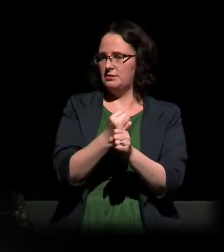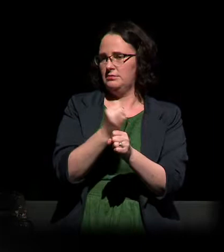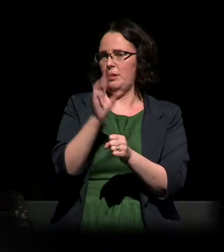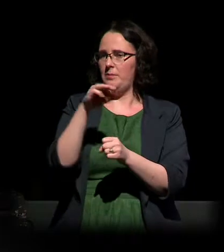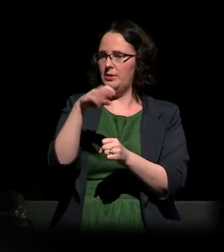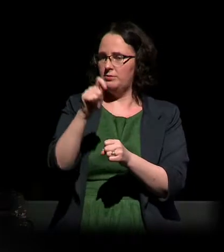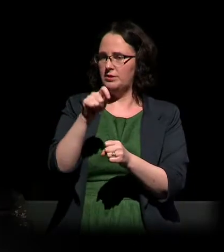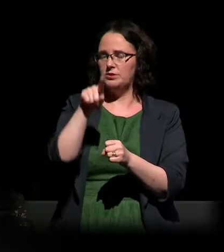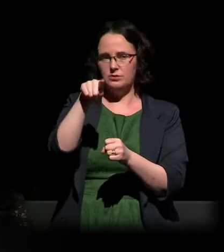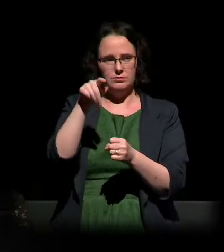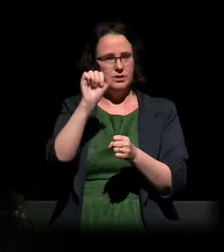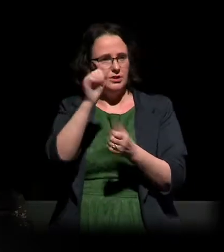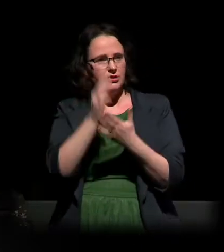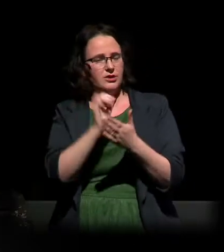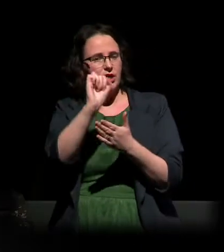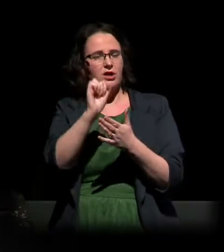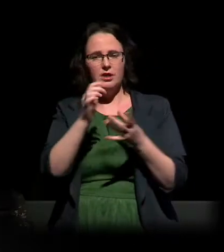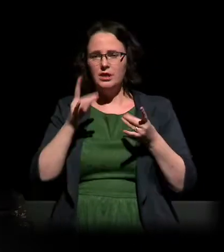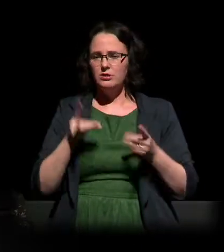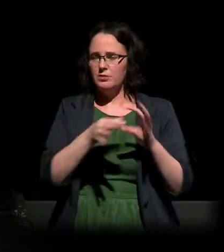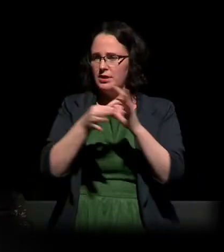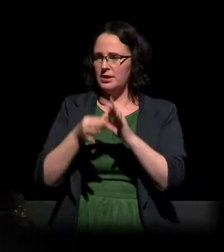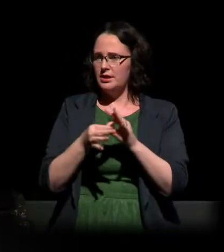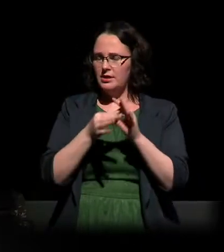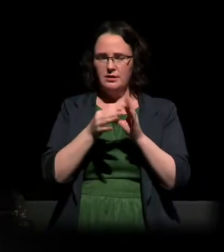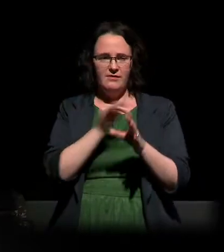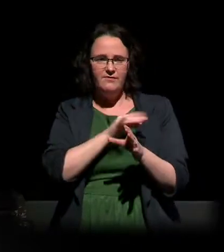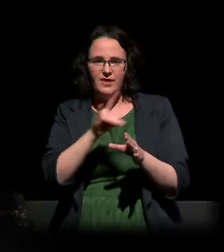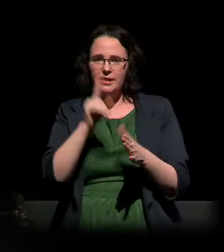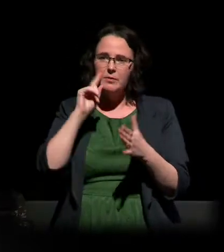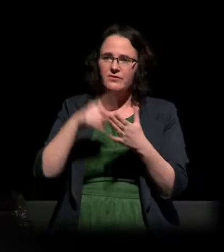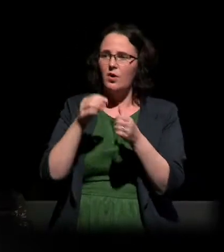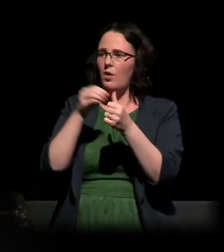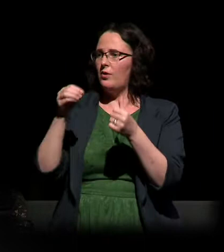and a faith with millions of other citizens of Europe and around the world.